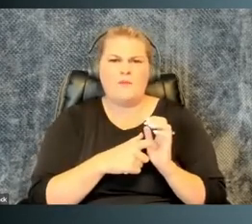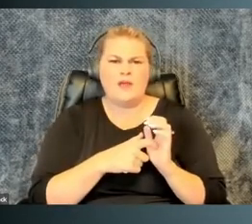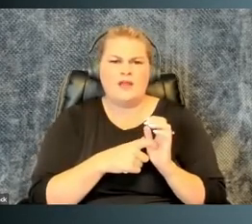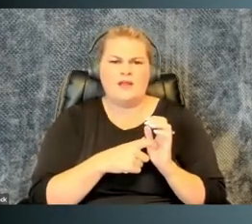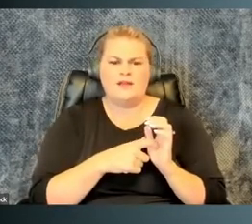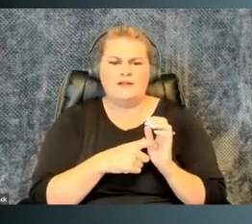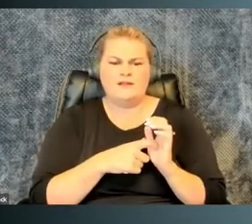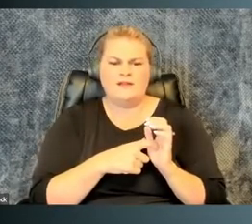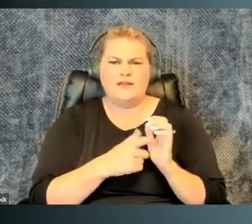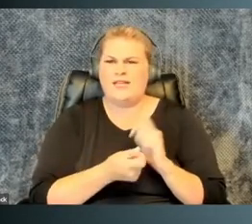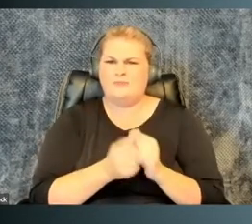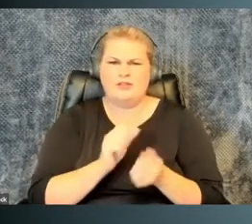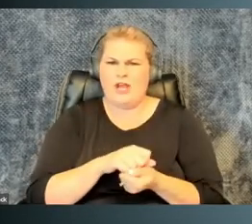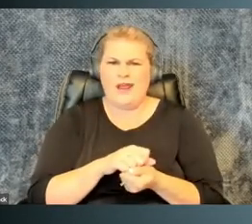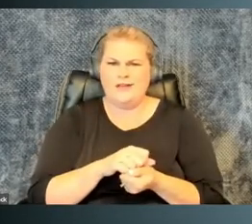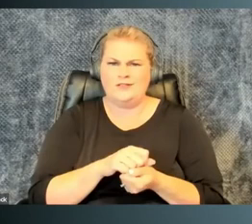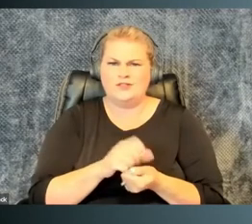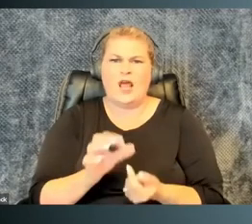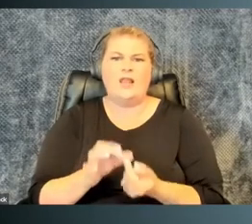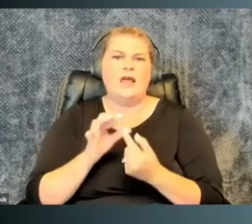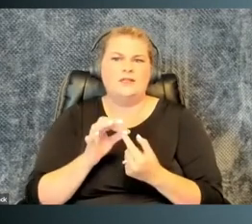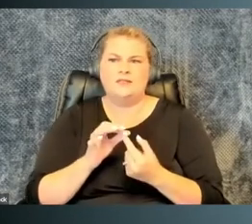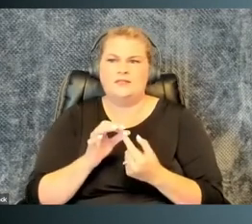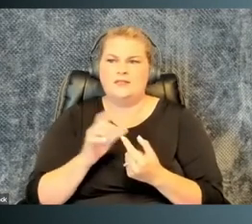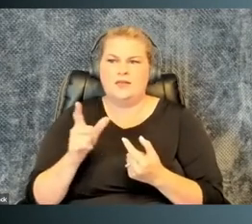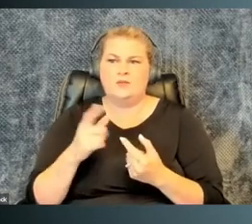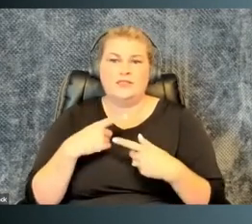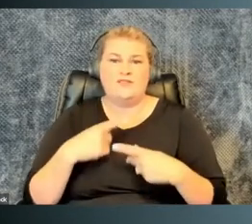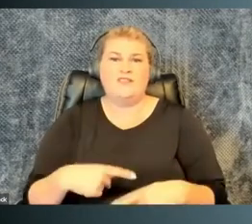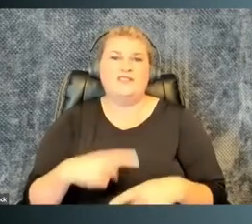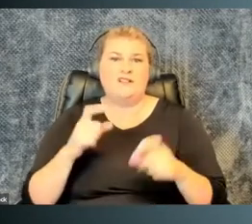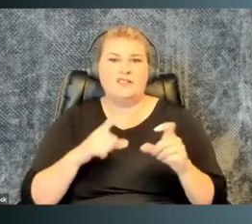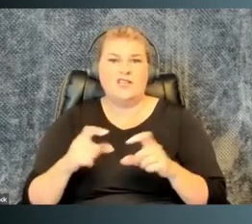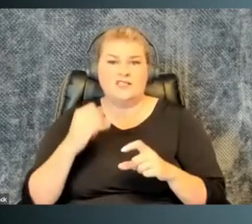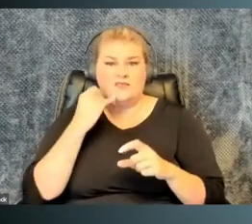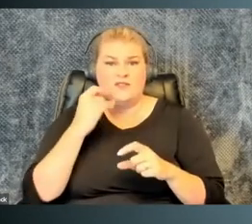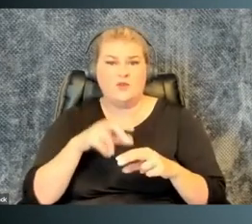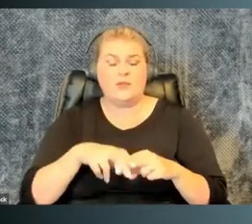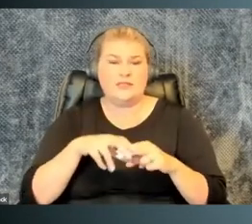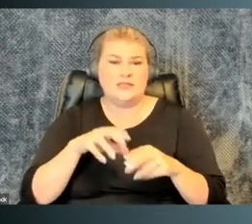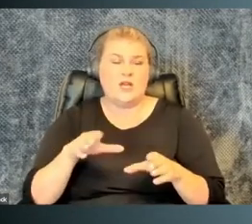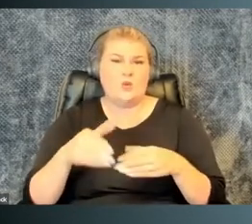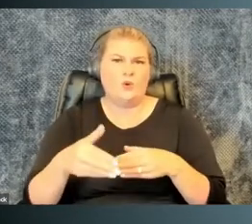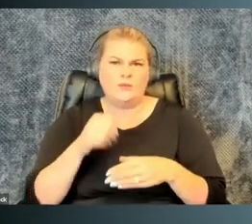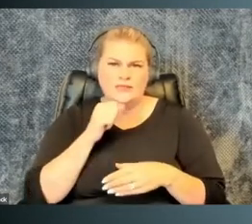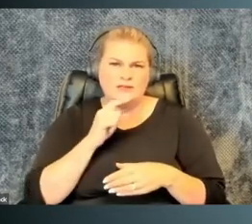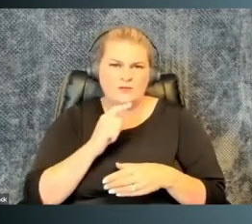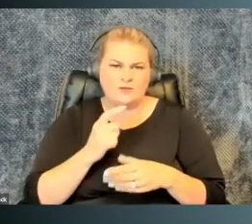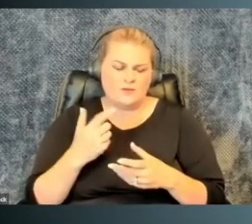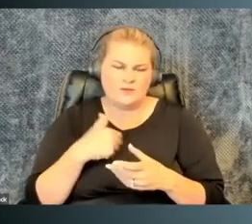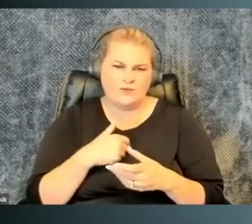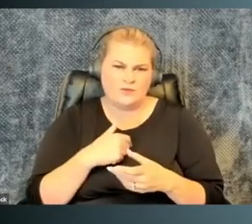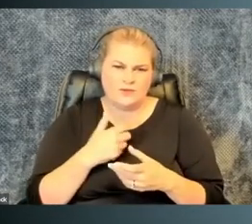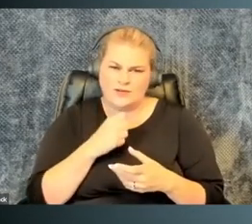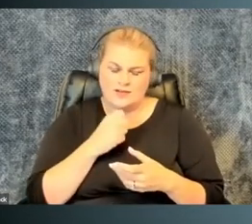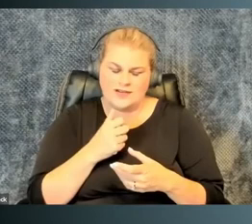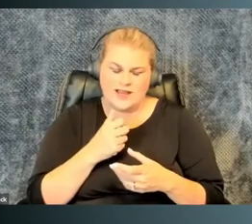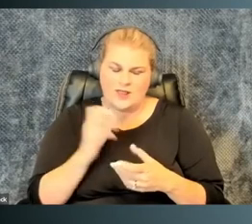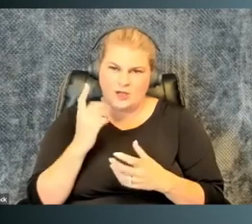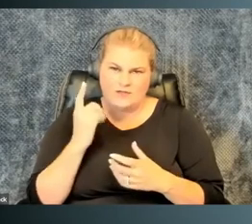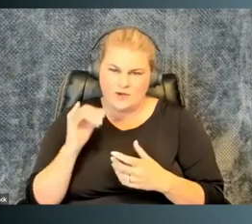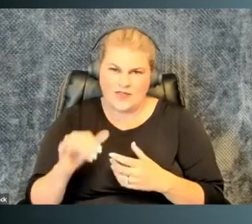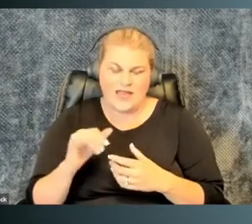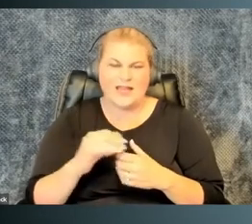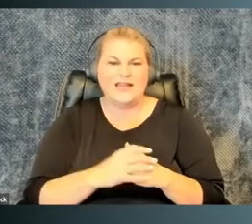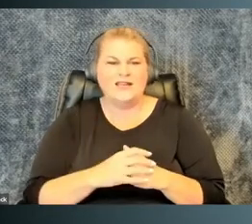that any requirement has been changed, unless the requirement was a physical test of whether you can sit in a room.